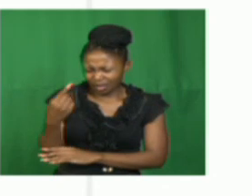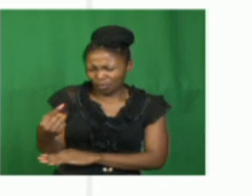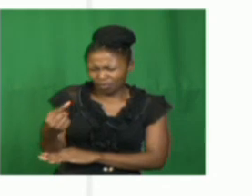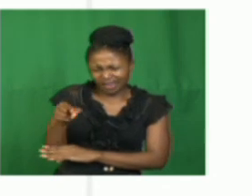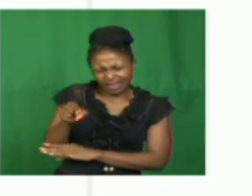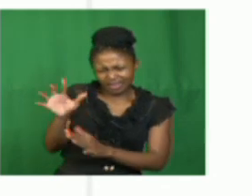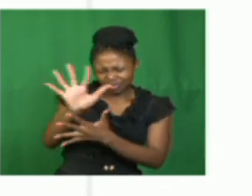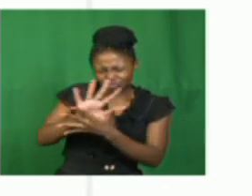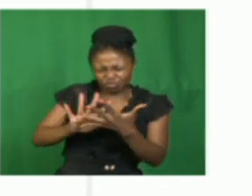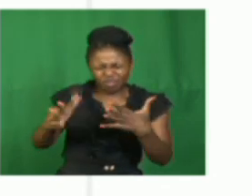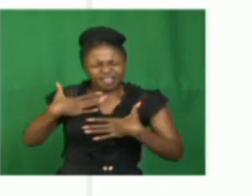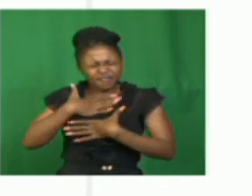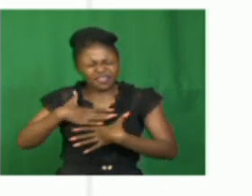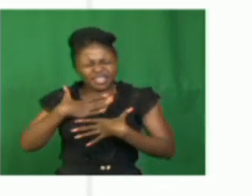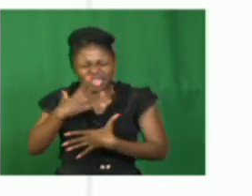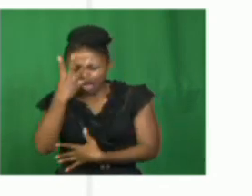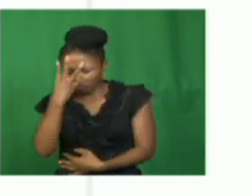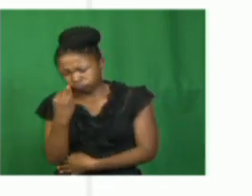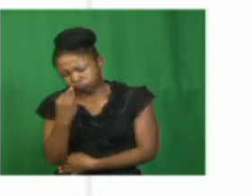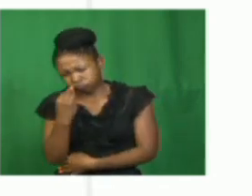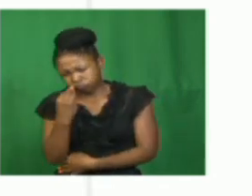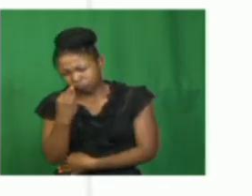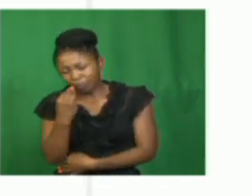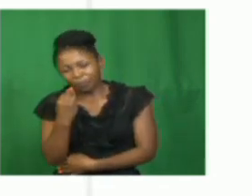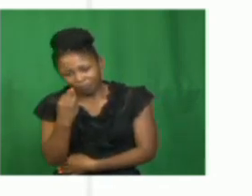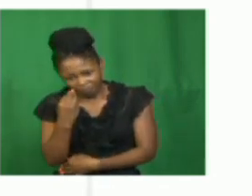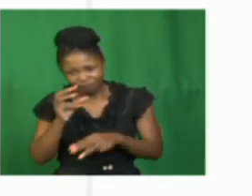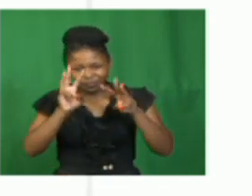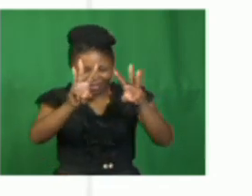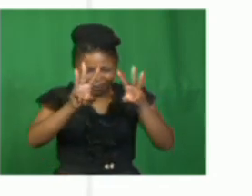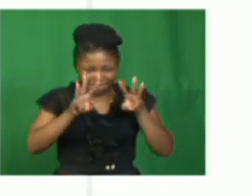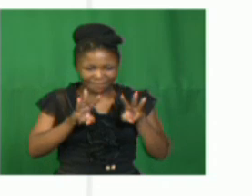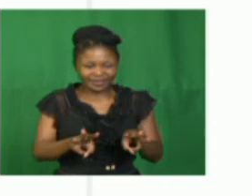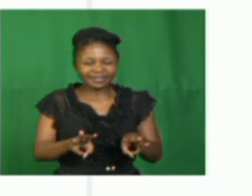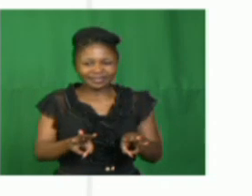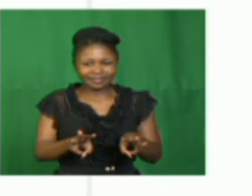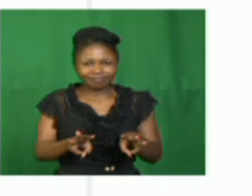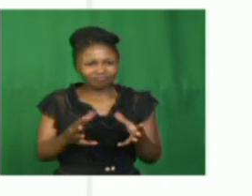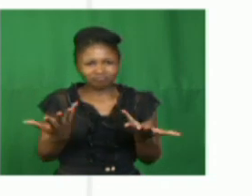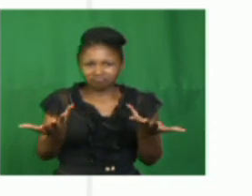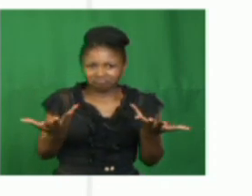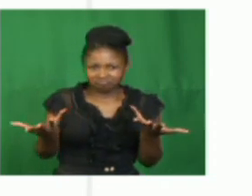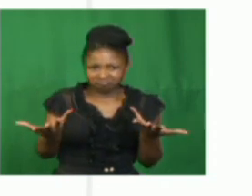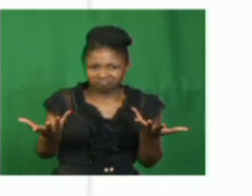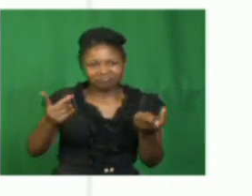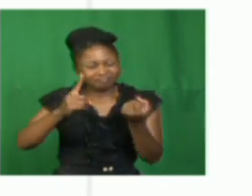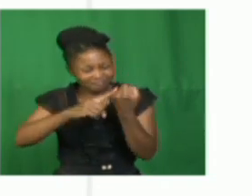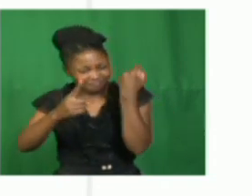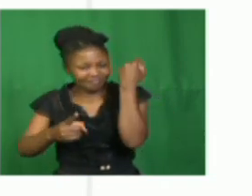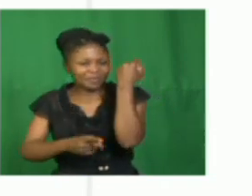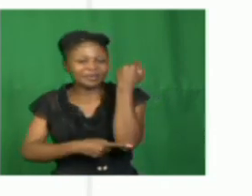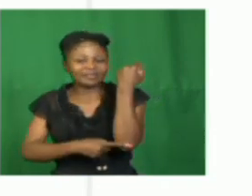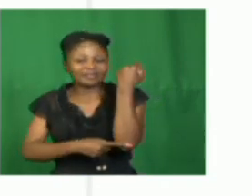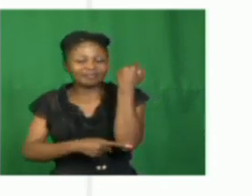story is just a sad mood. And then the place, absolutely, it is Mbabane.